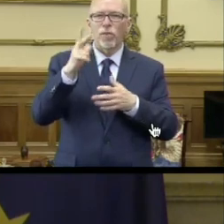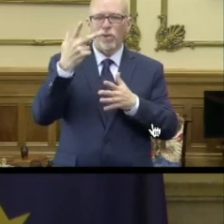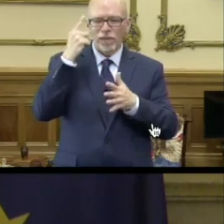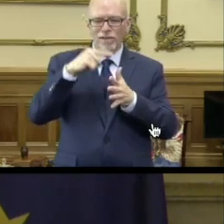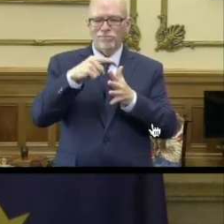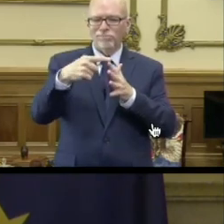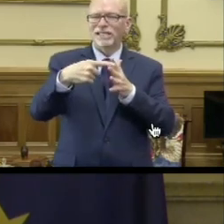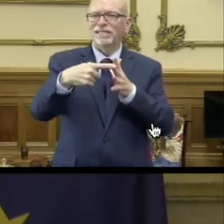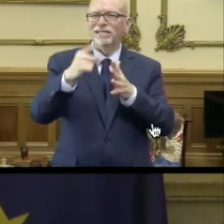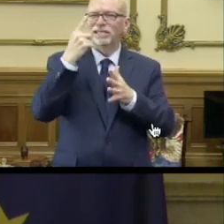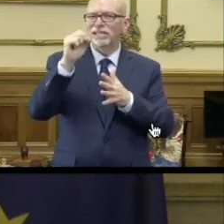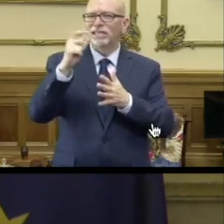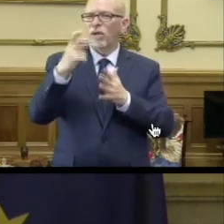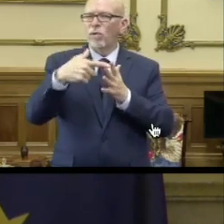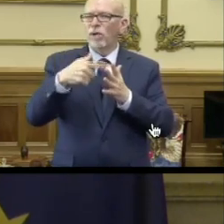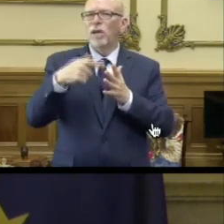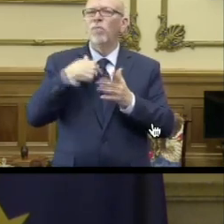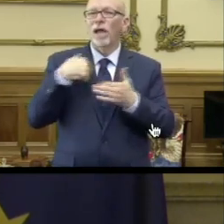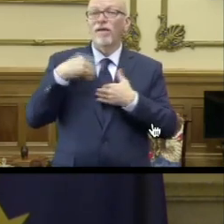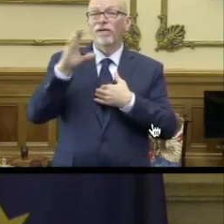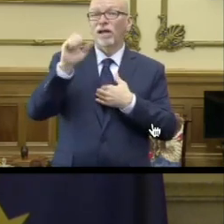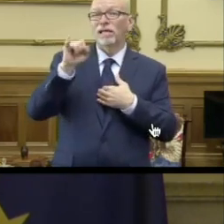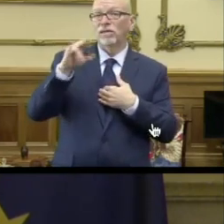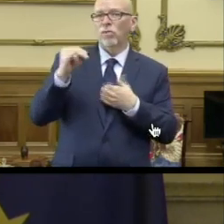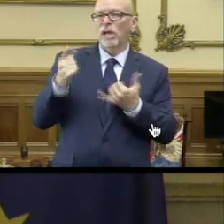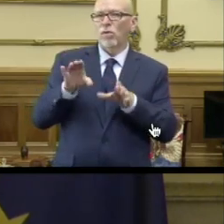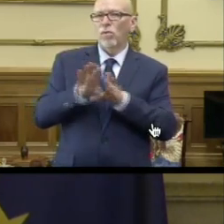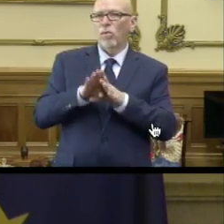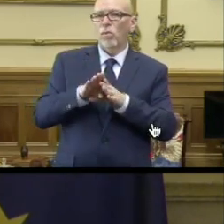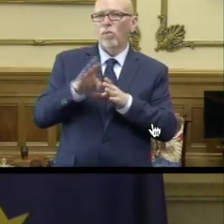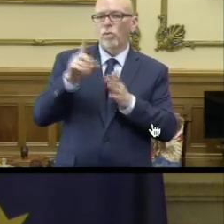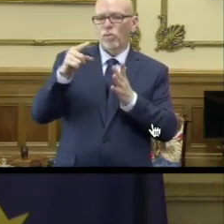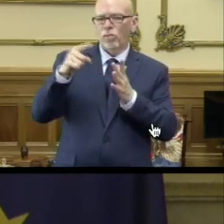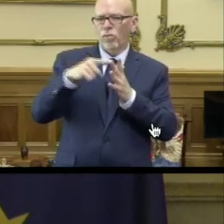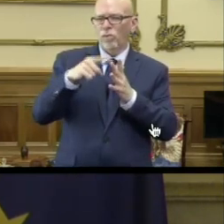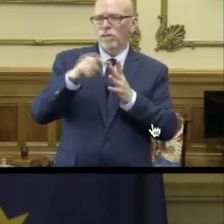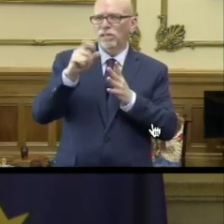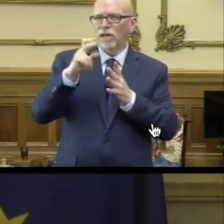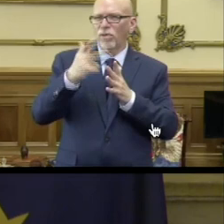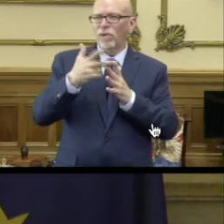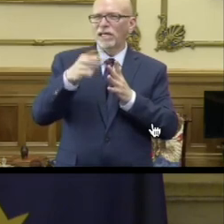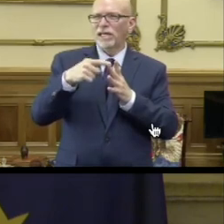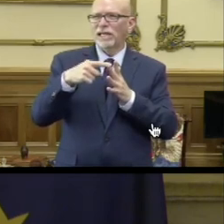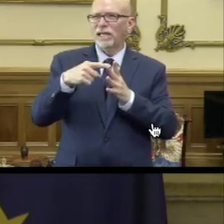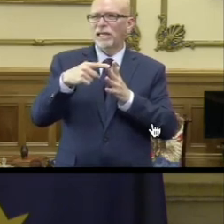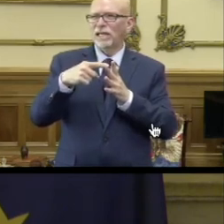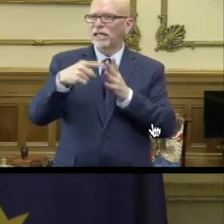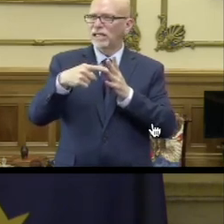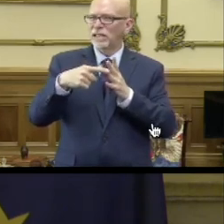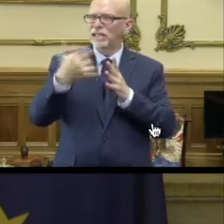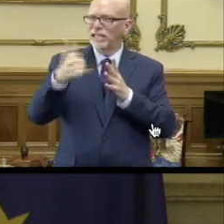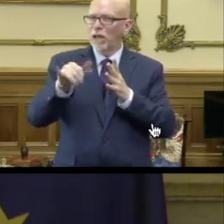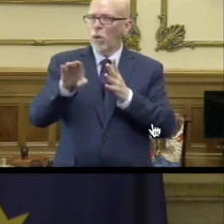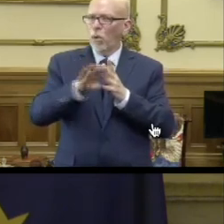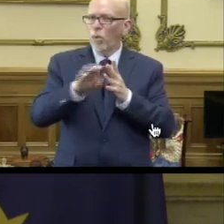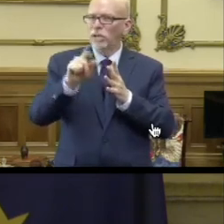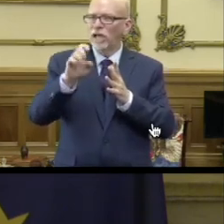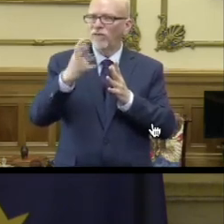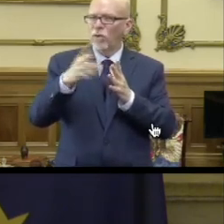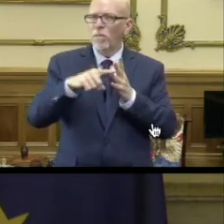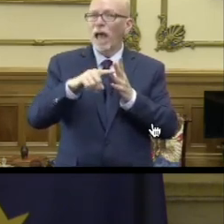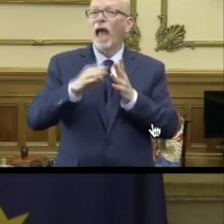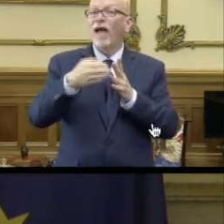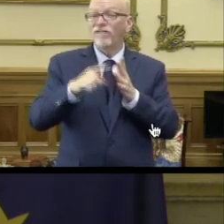can reference this. But we have casinos closed in stage three, still closed in stage four. But